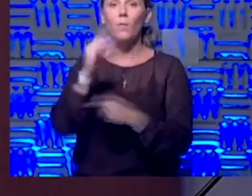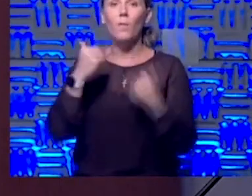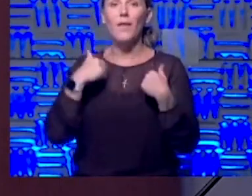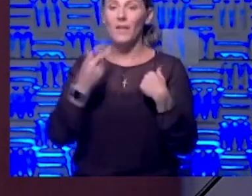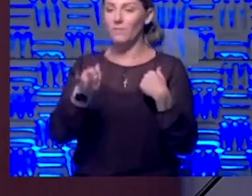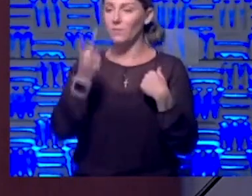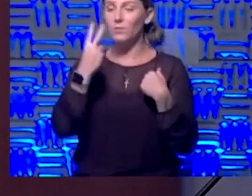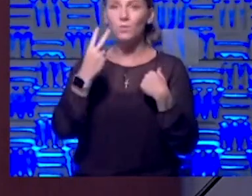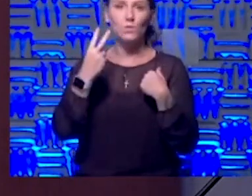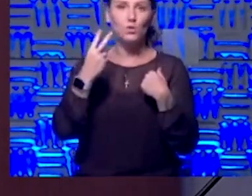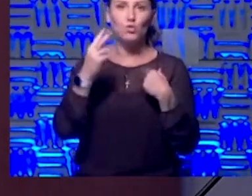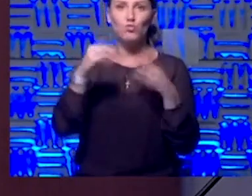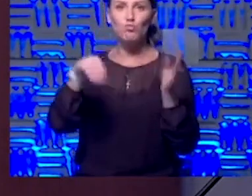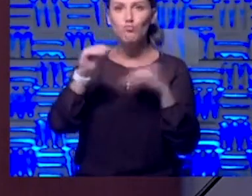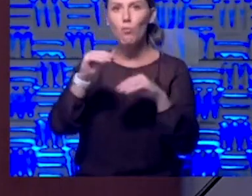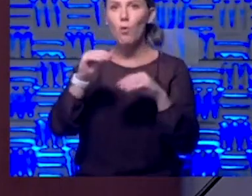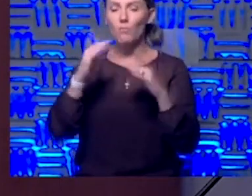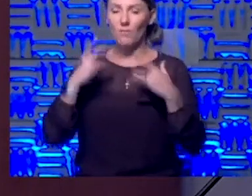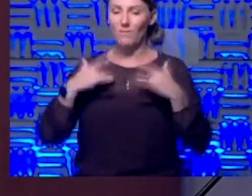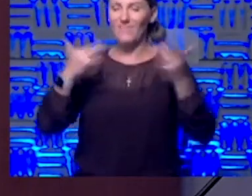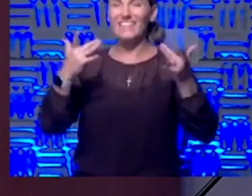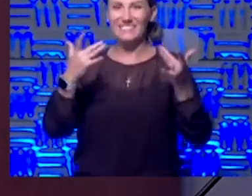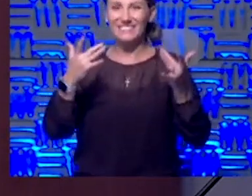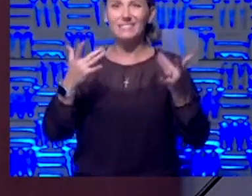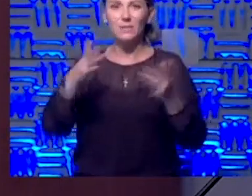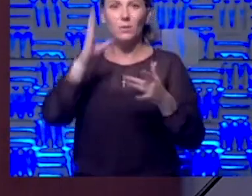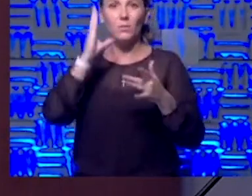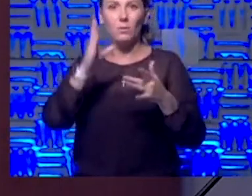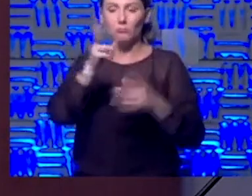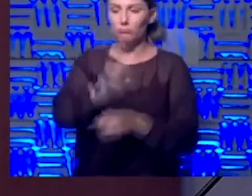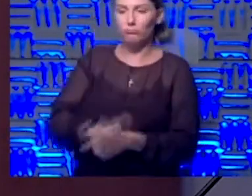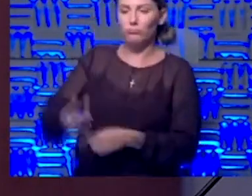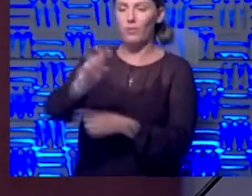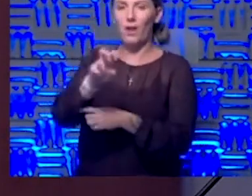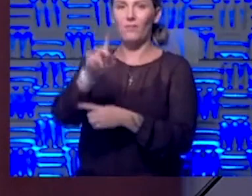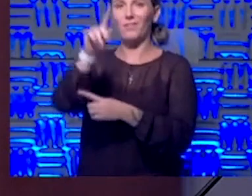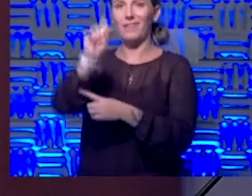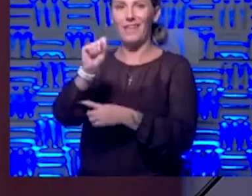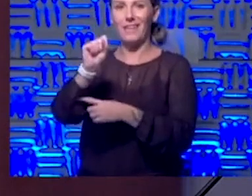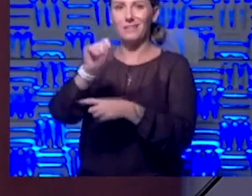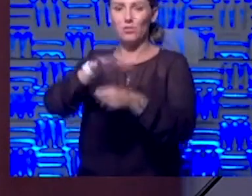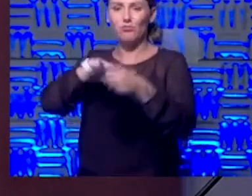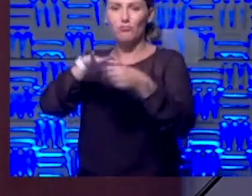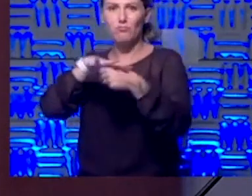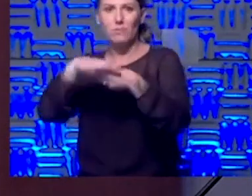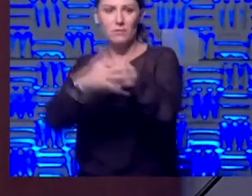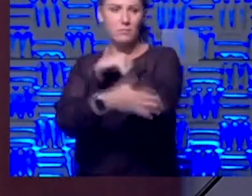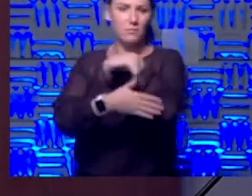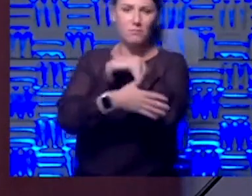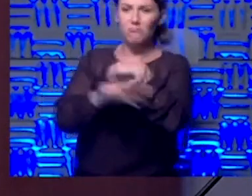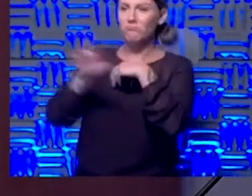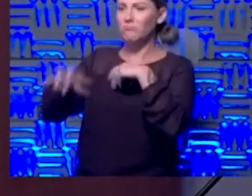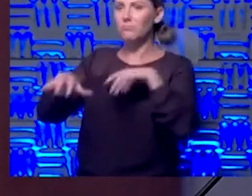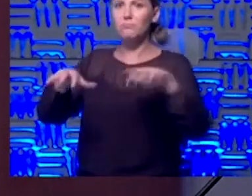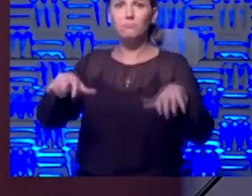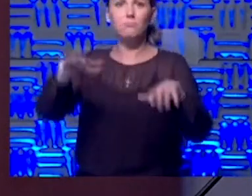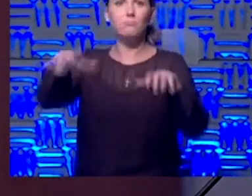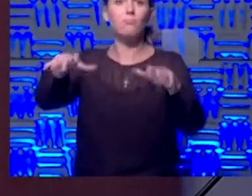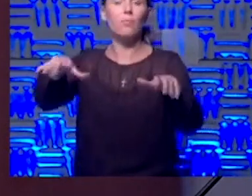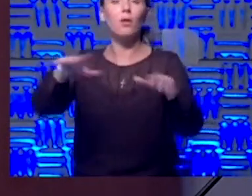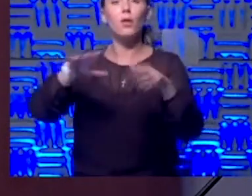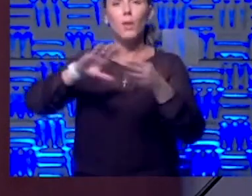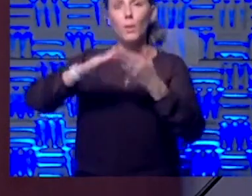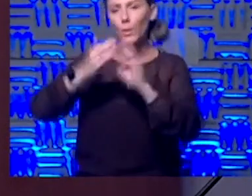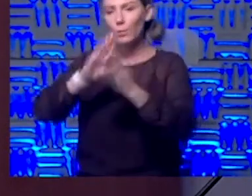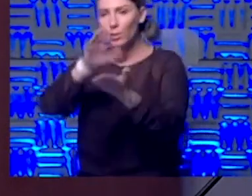vans. And so we want to travel Kansas. We want to travel, uh, to our regions. We want to travel to the community centers. We want to